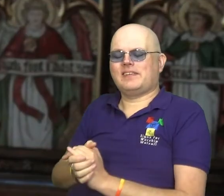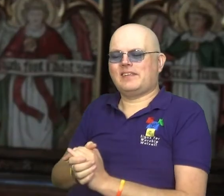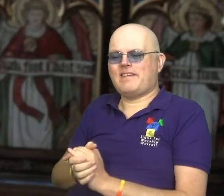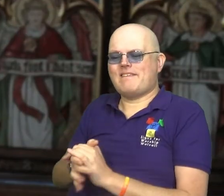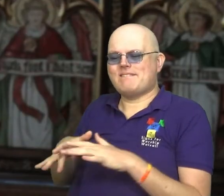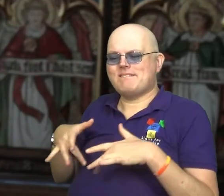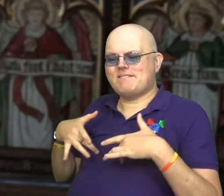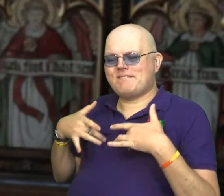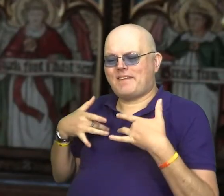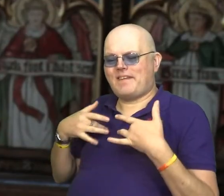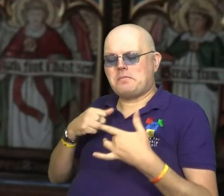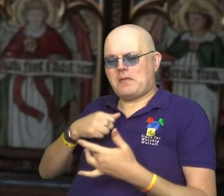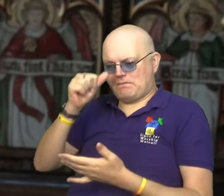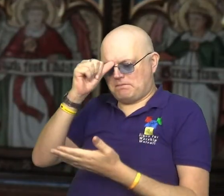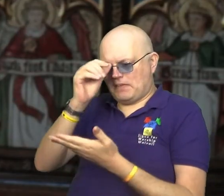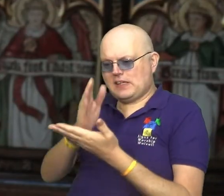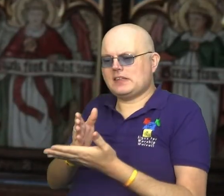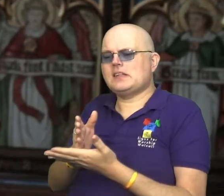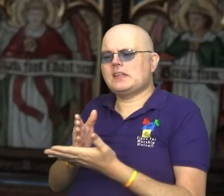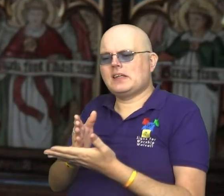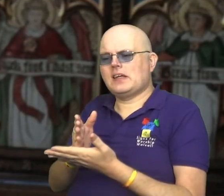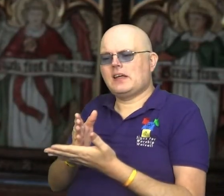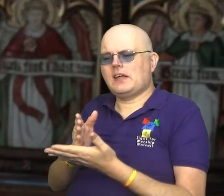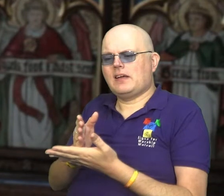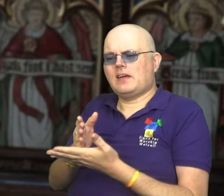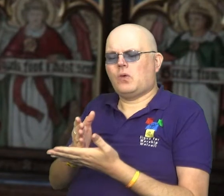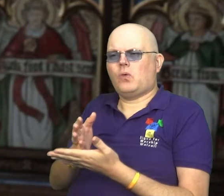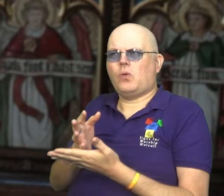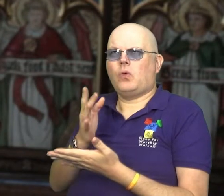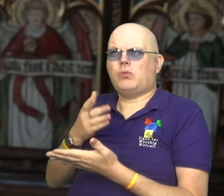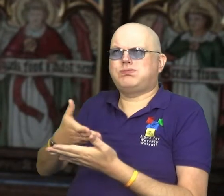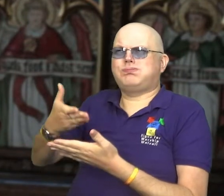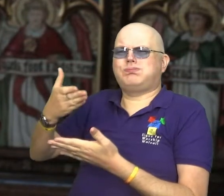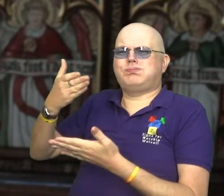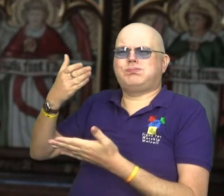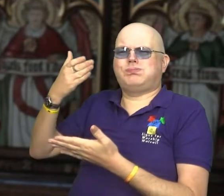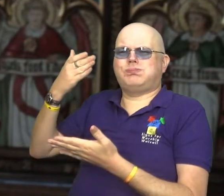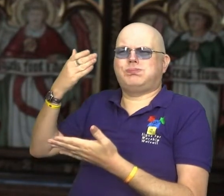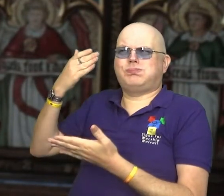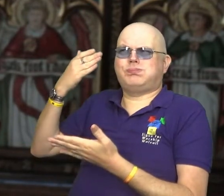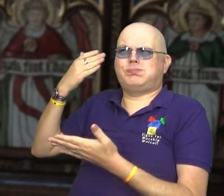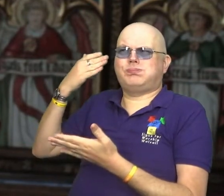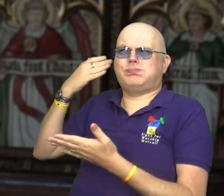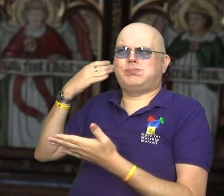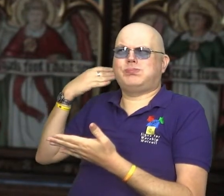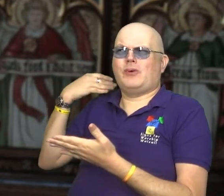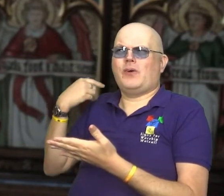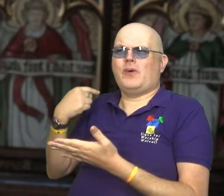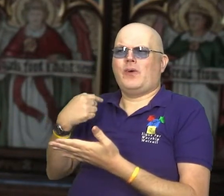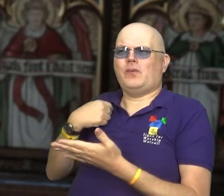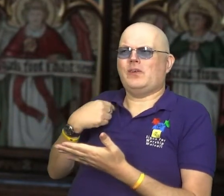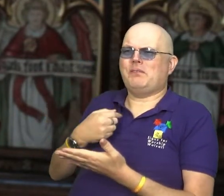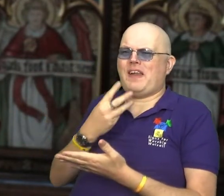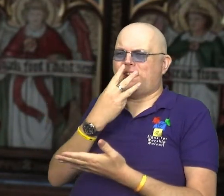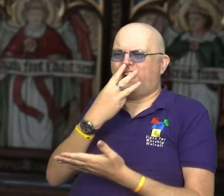I feel that my faith goes back a long, long way to my early